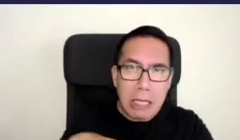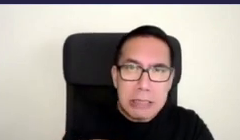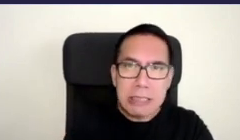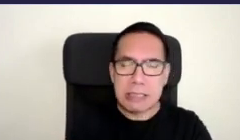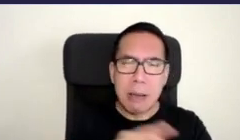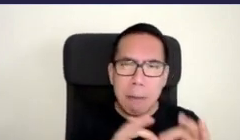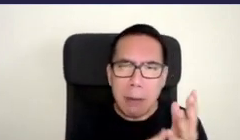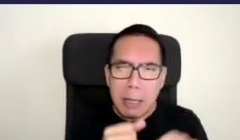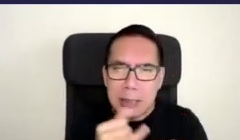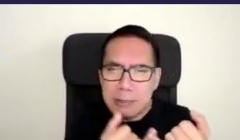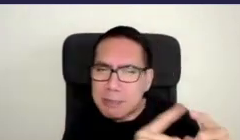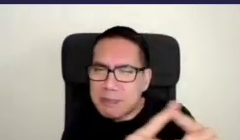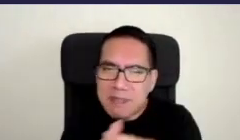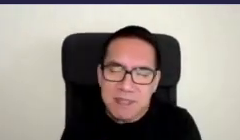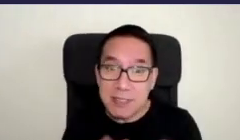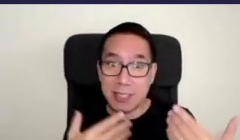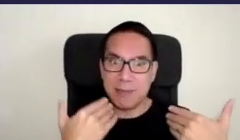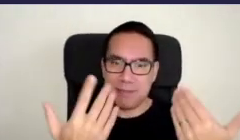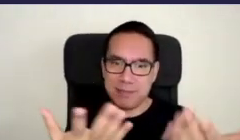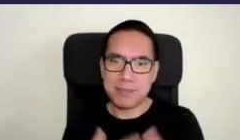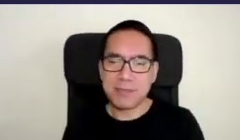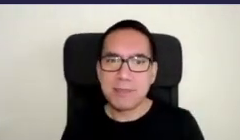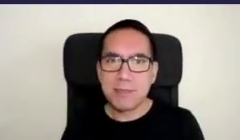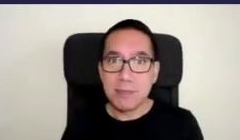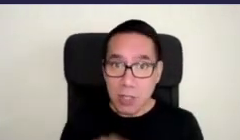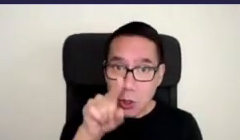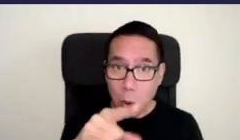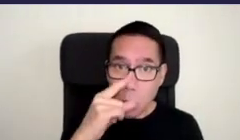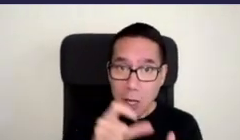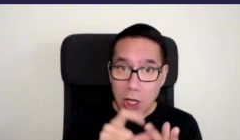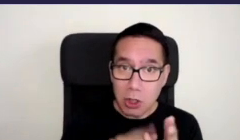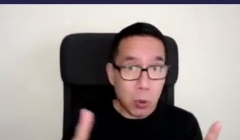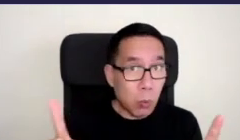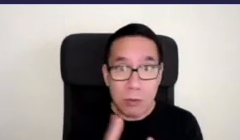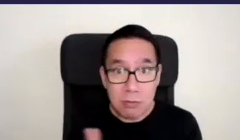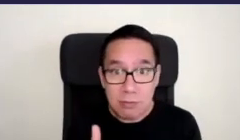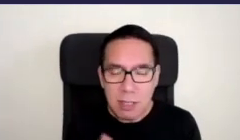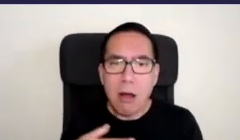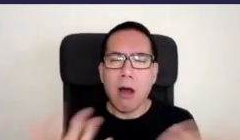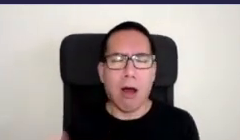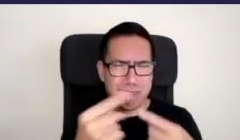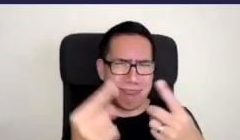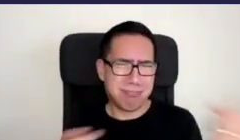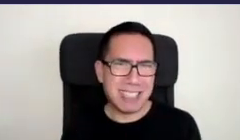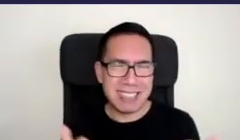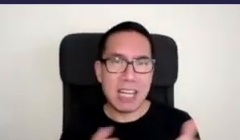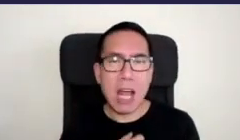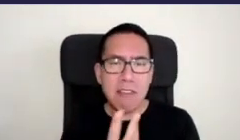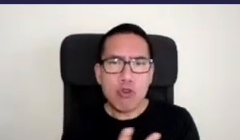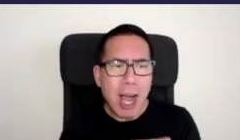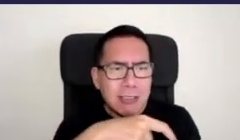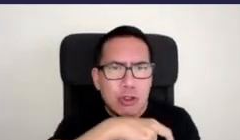and here we go so what can you do so much whether you have a nature strip a